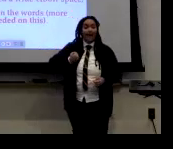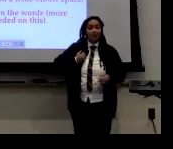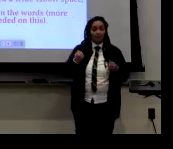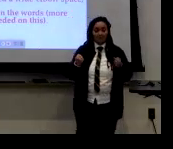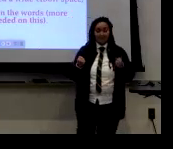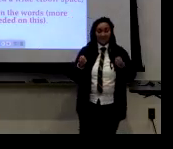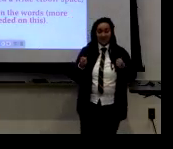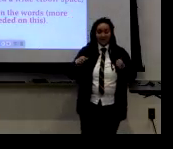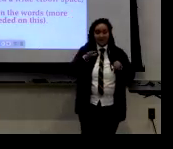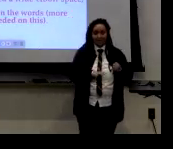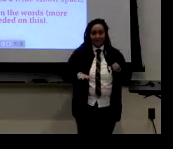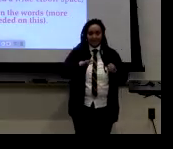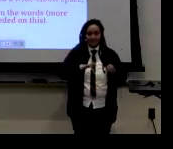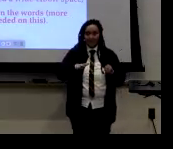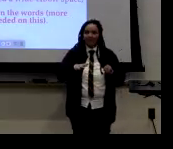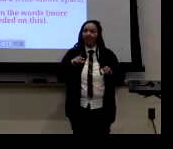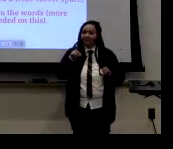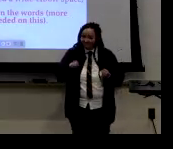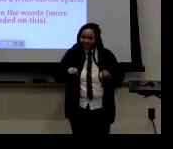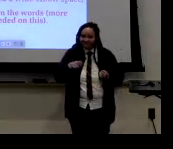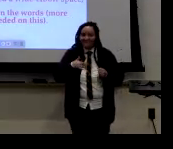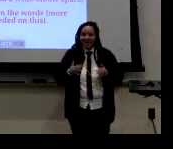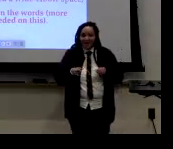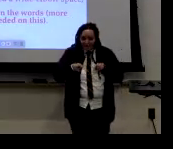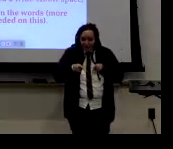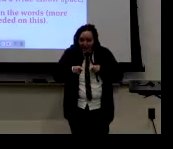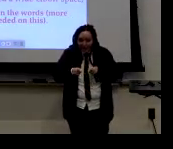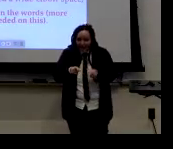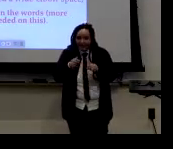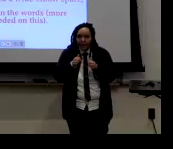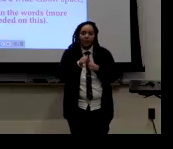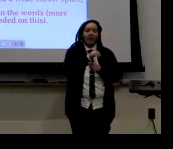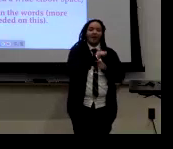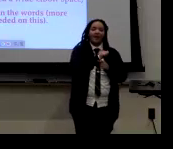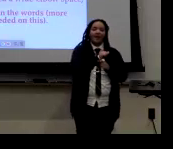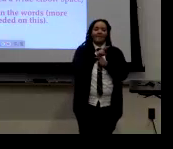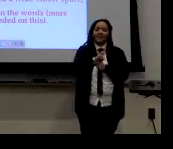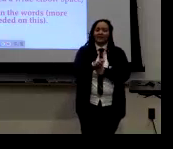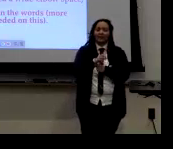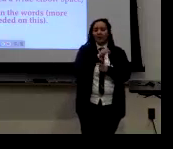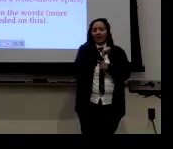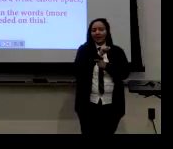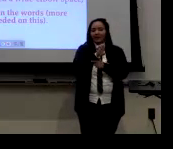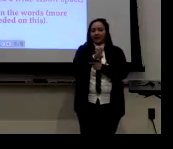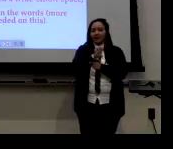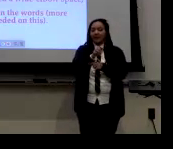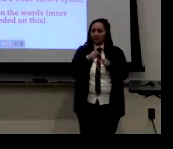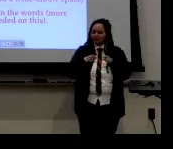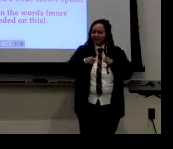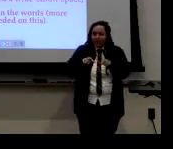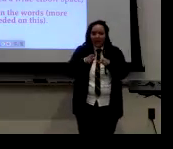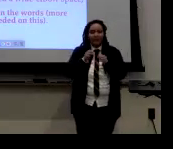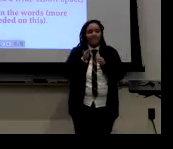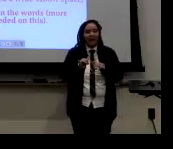society is viewing them as. And so with signing, it parallels with the volume,